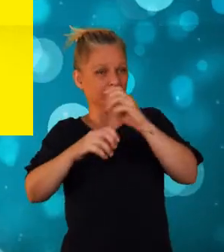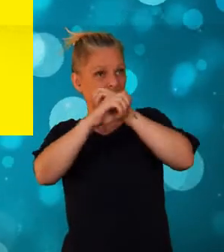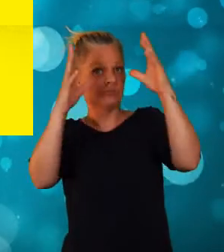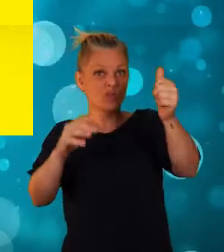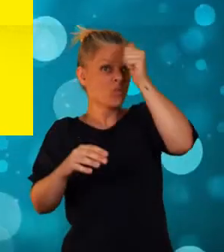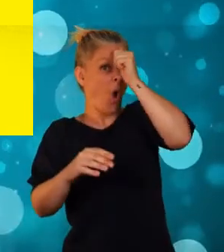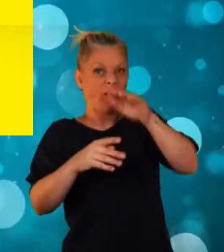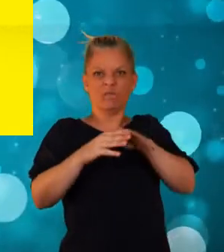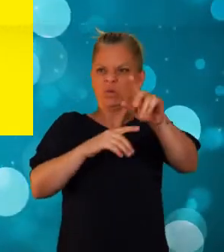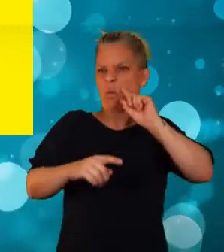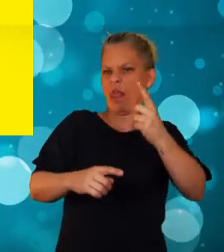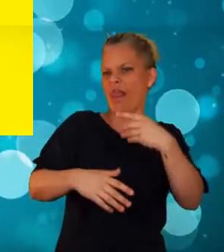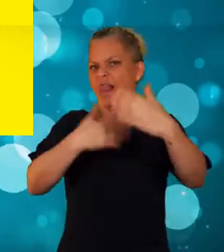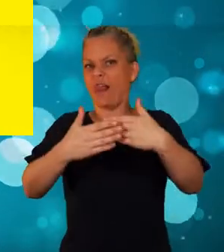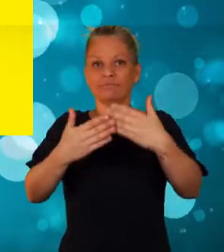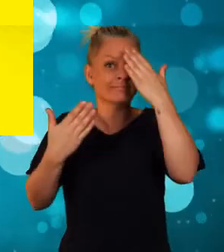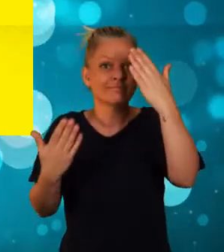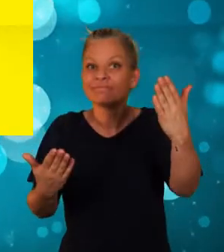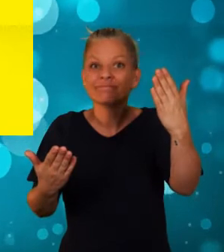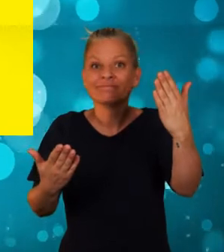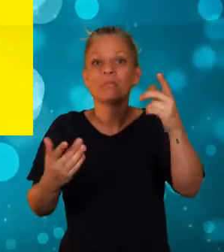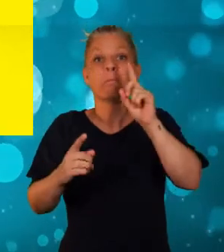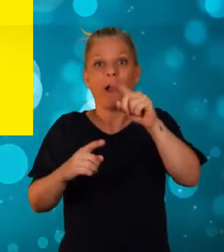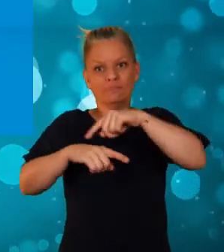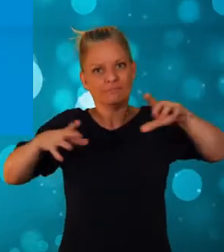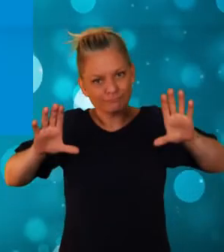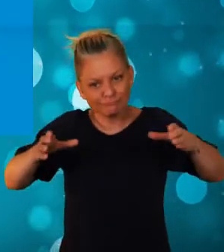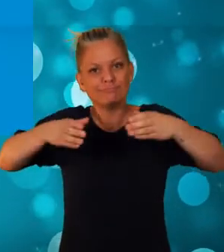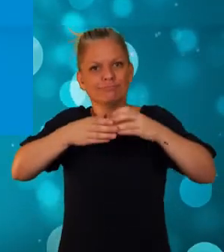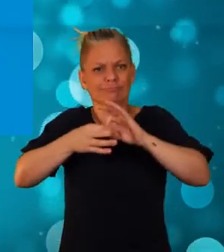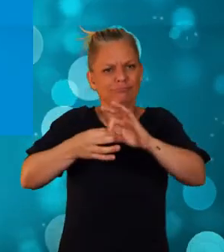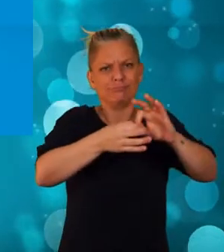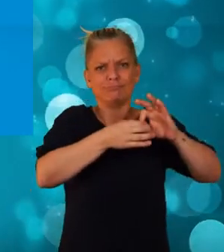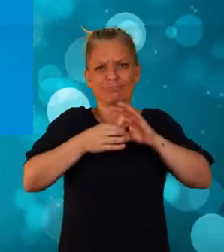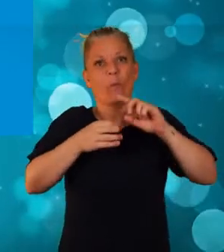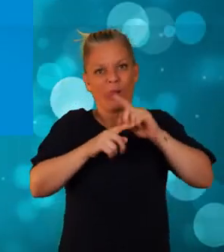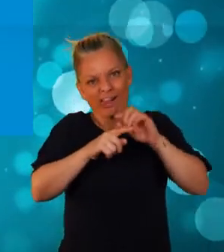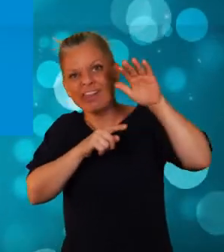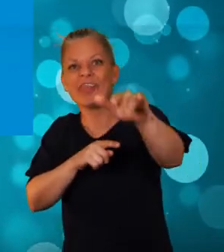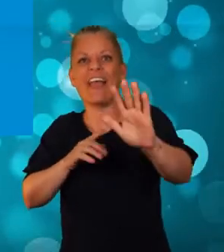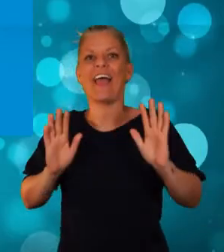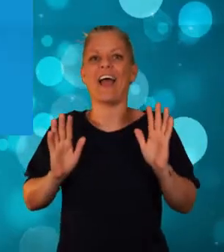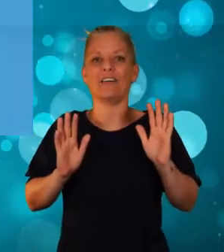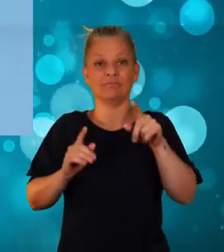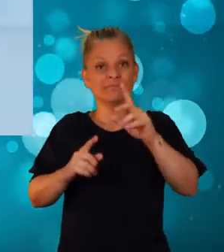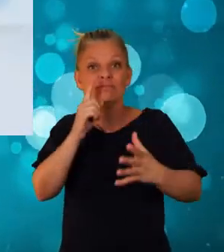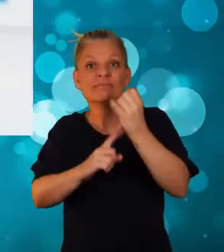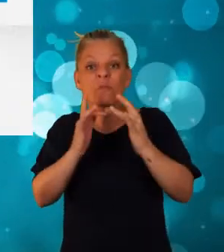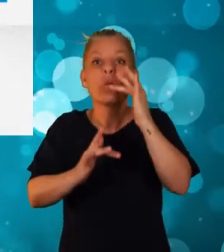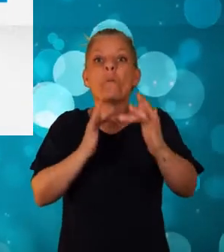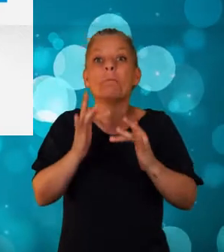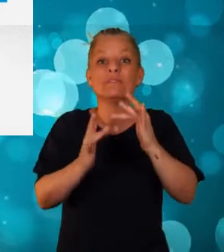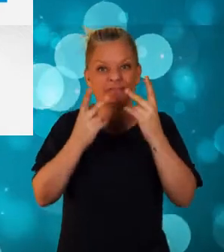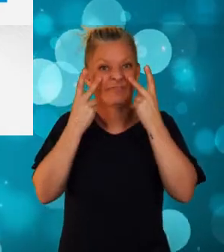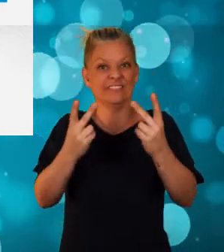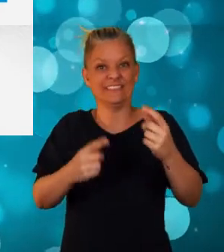approach, we won't always know where we'll end up. But we know that we'll get there together. To find out